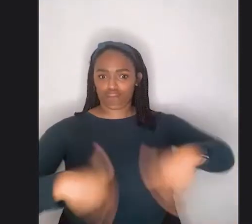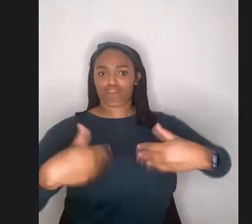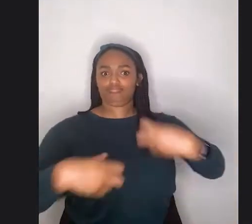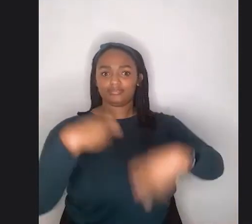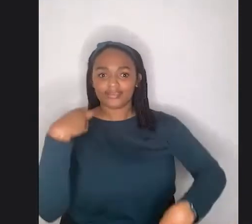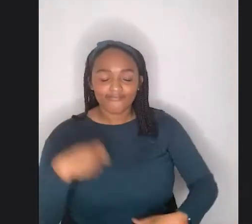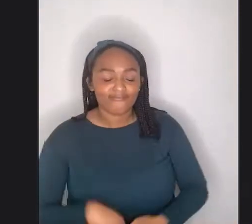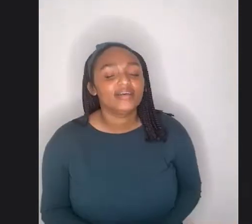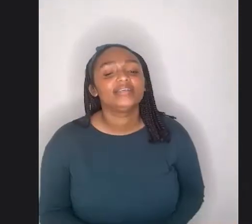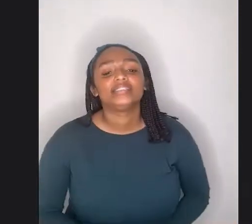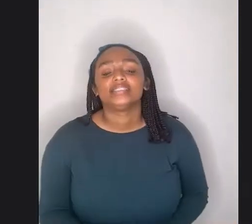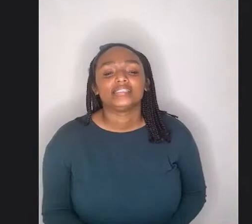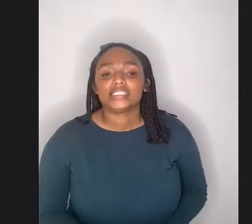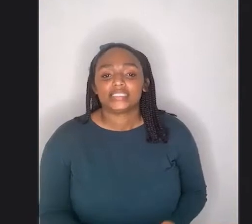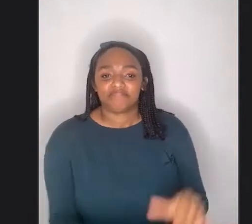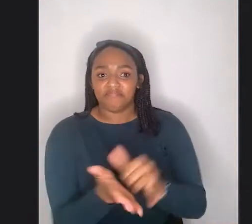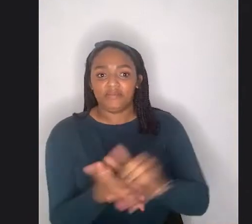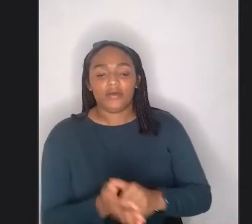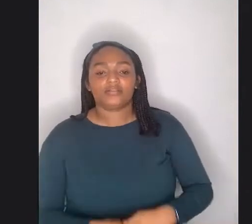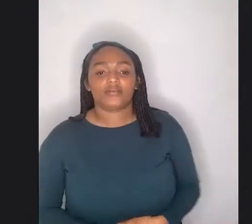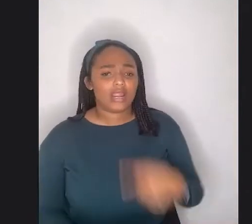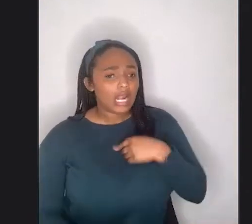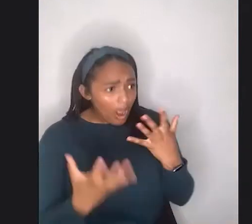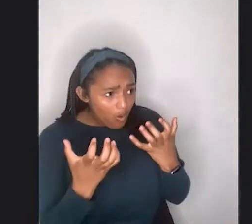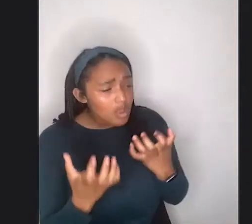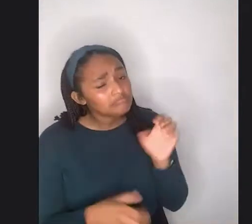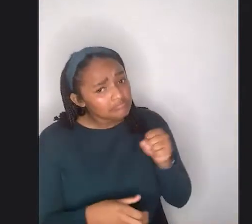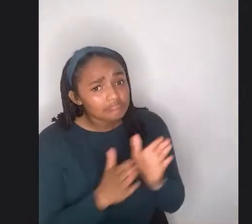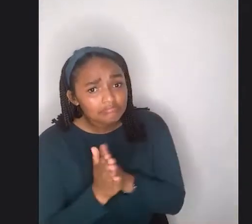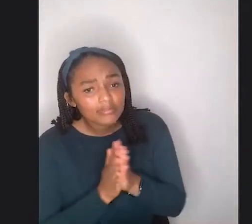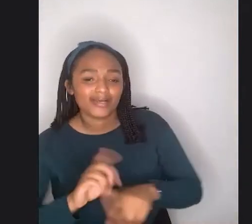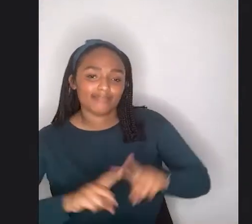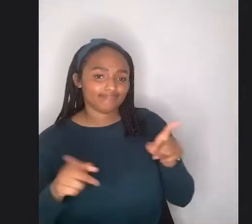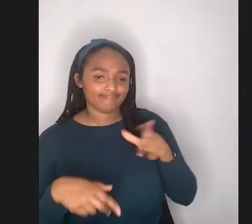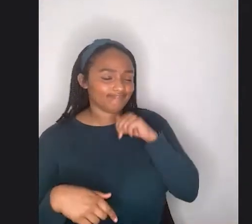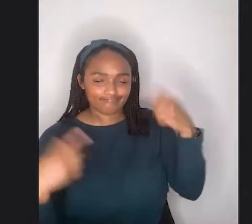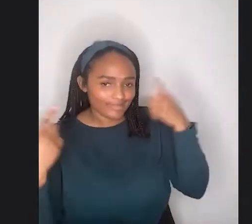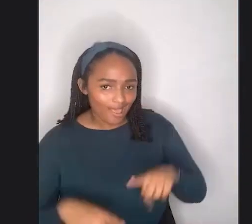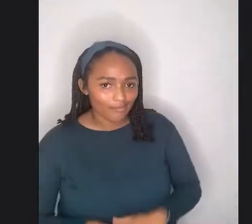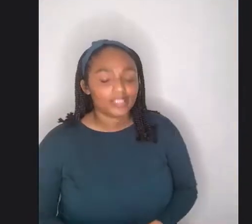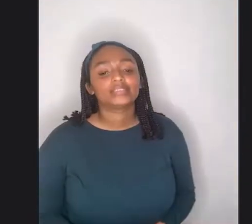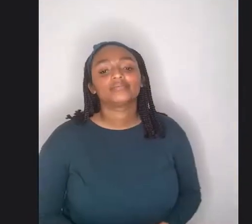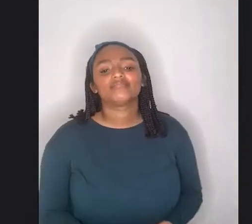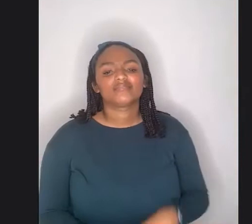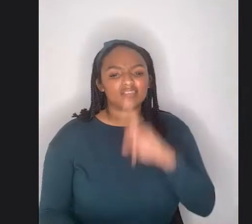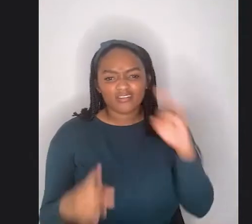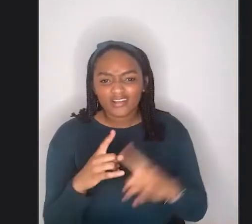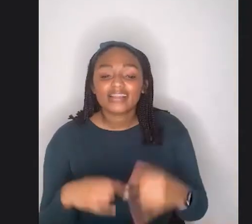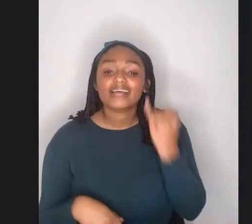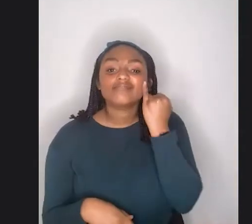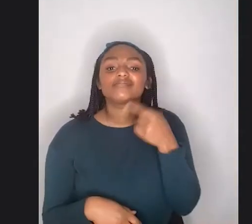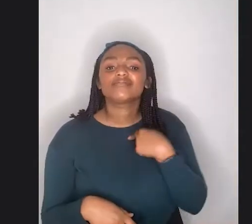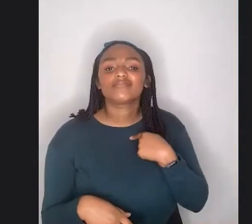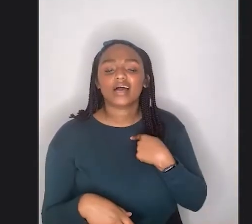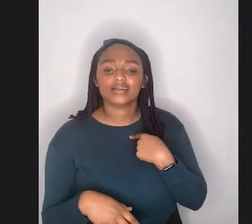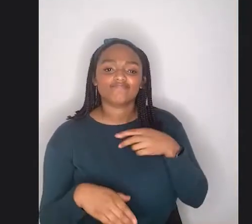loved to have, but it just didn't happen. Ironically, it is only when I made a step back from plus size